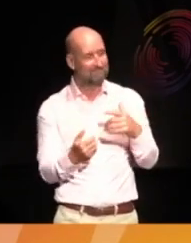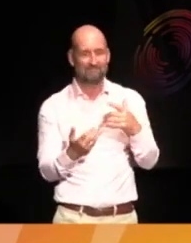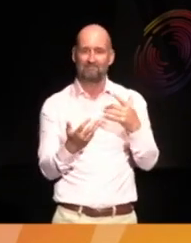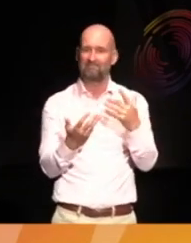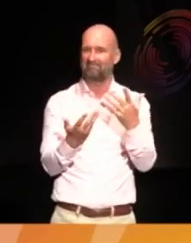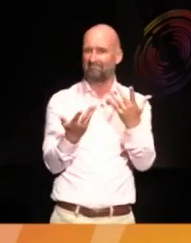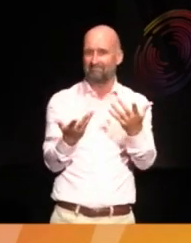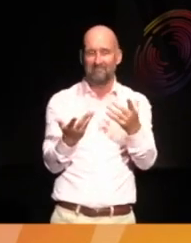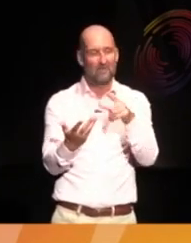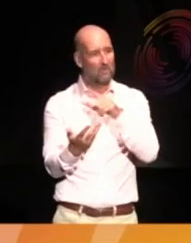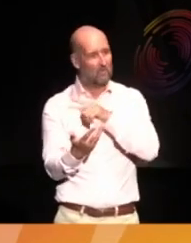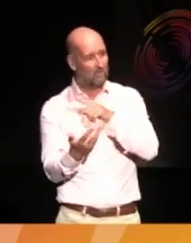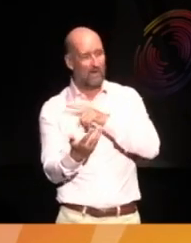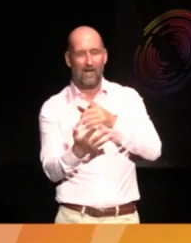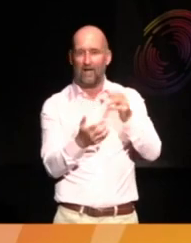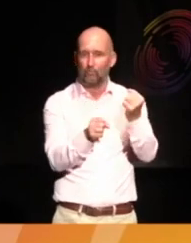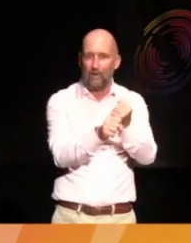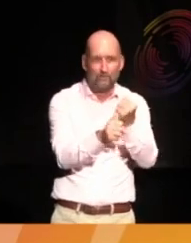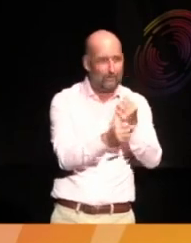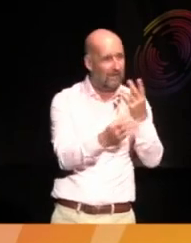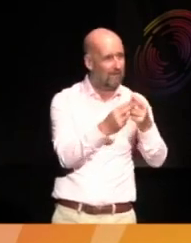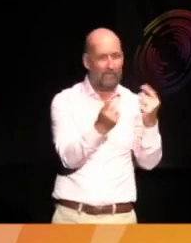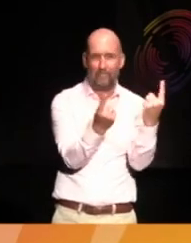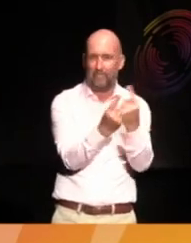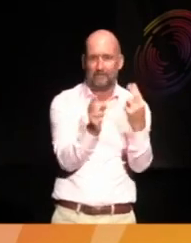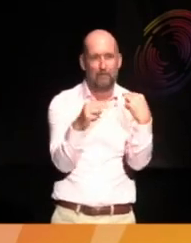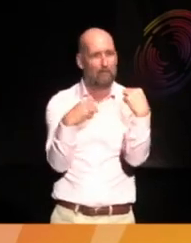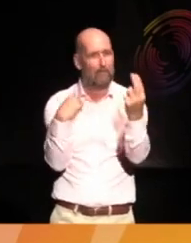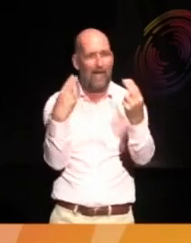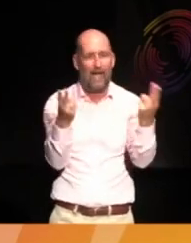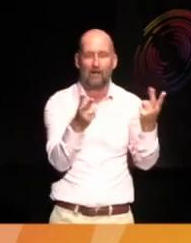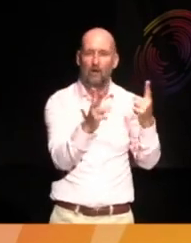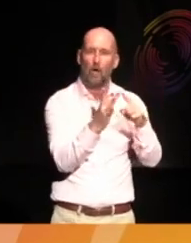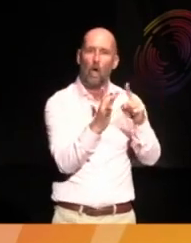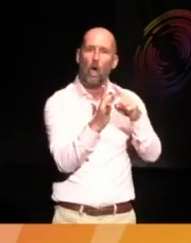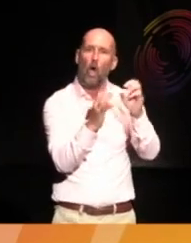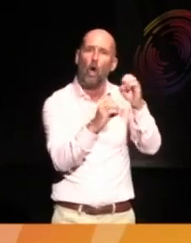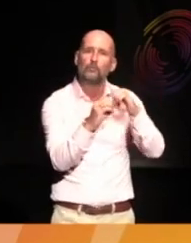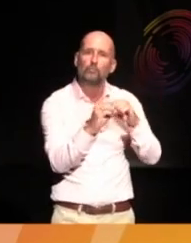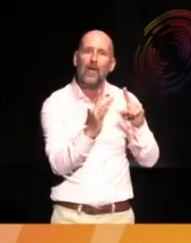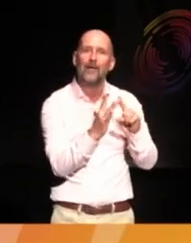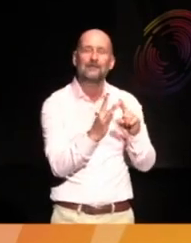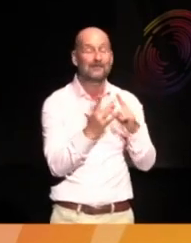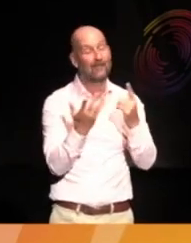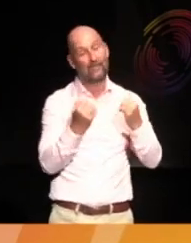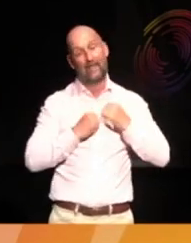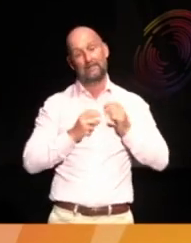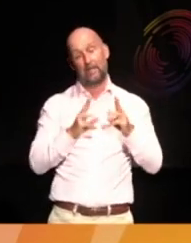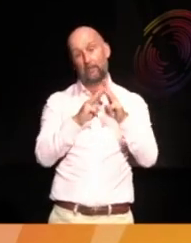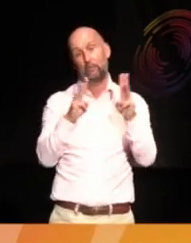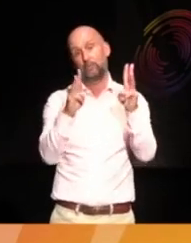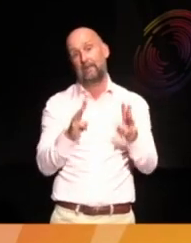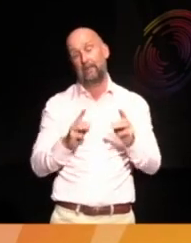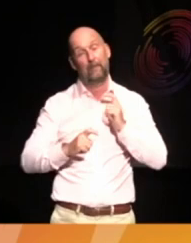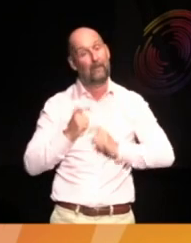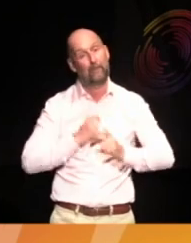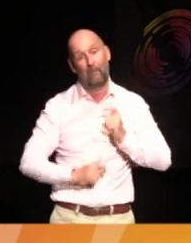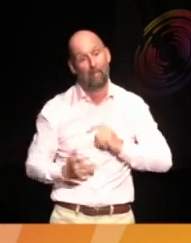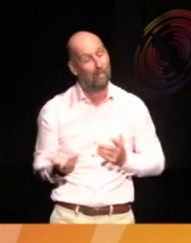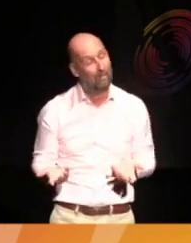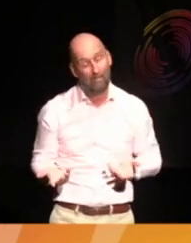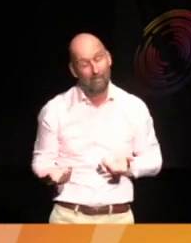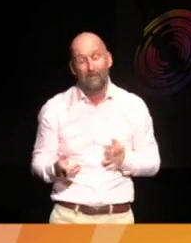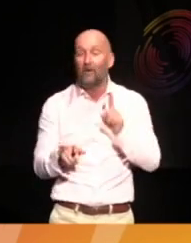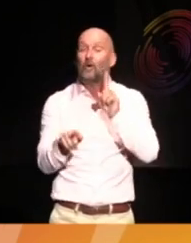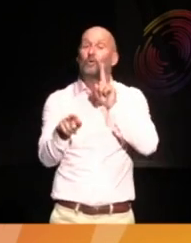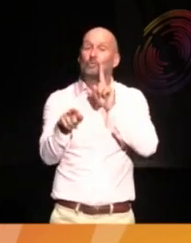kind of restitution and repatriation, and we've been very object-focused. I'm afraid we can't help it. Museum people, we're trying to